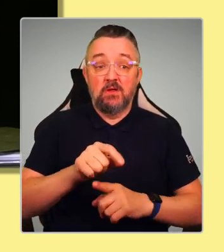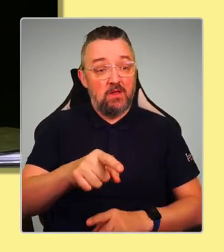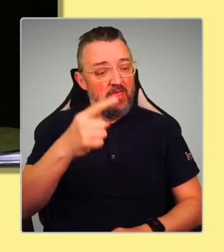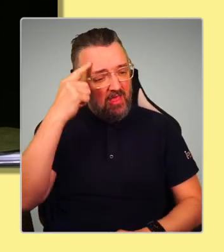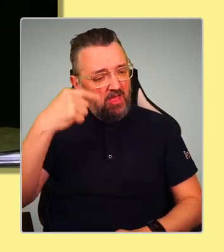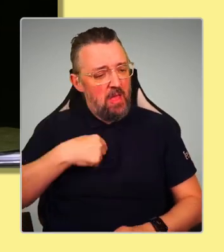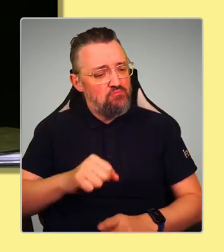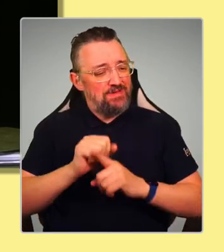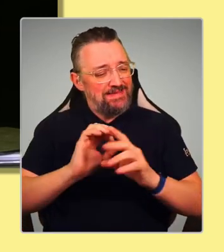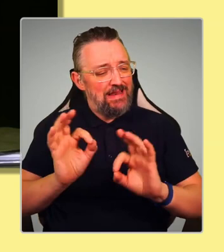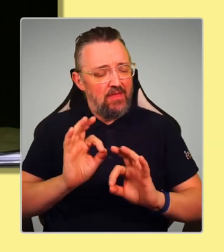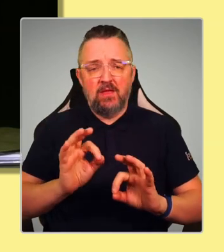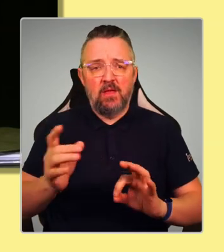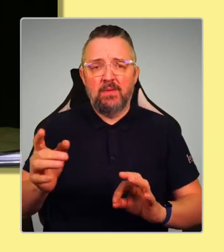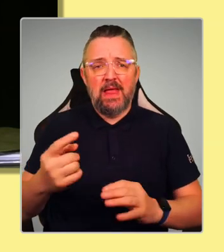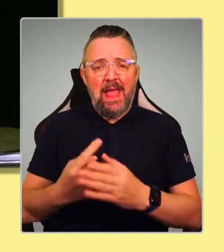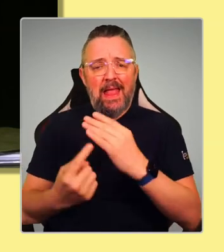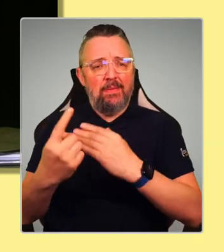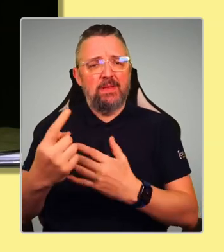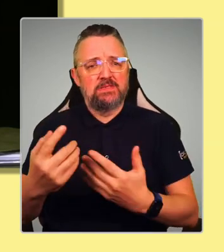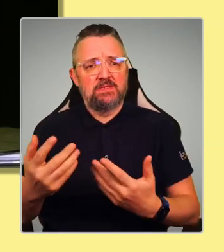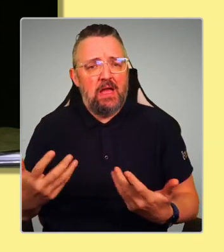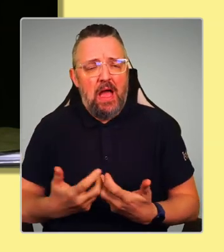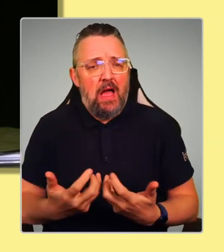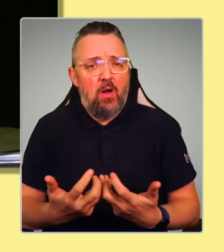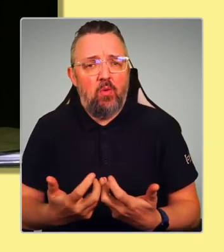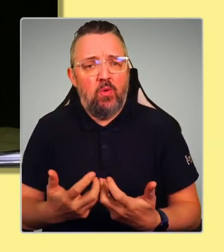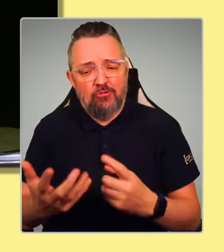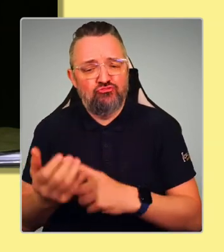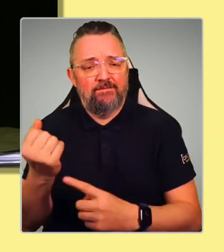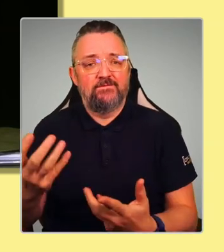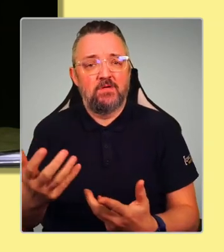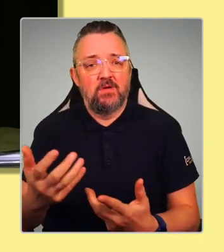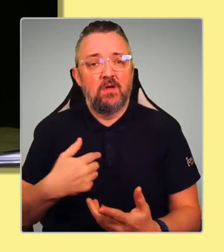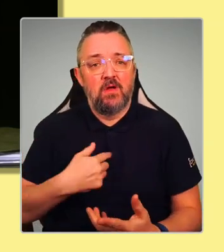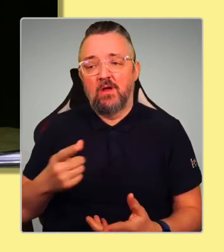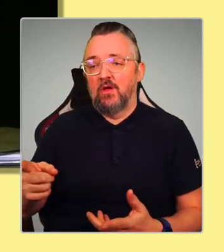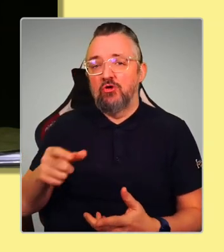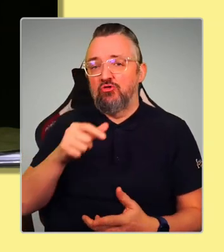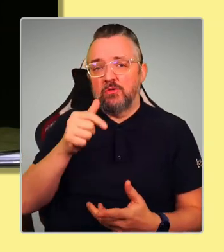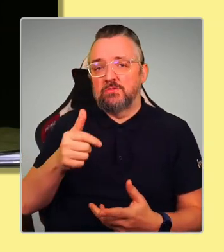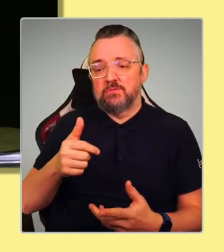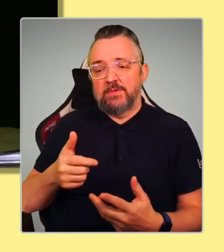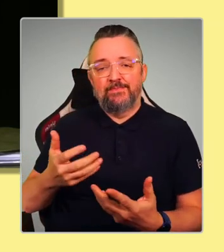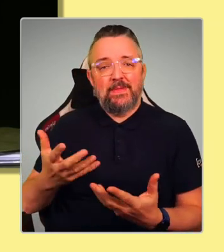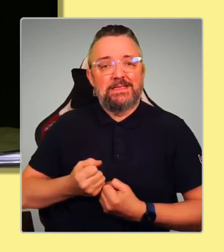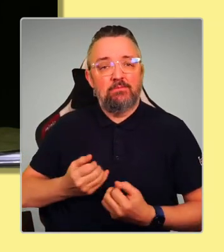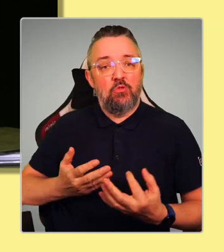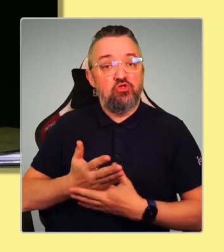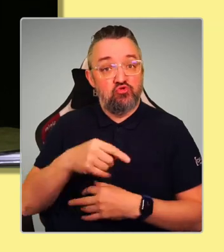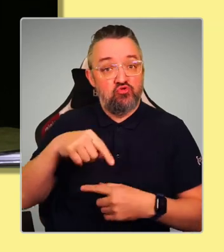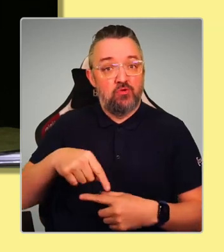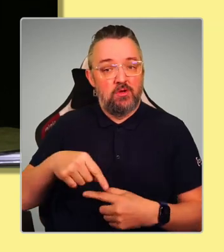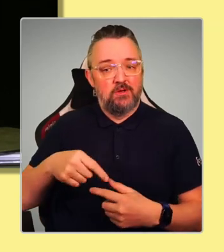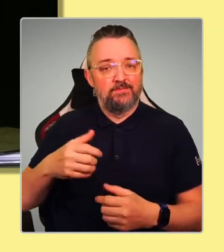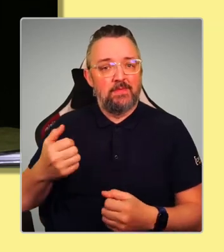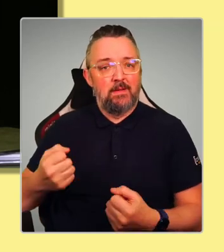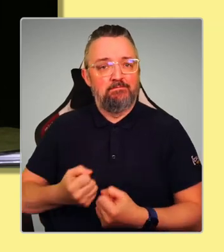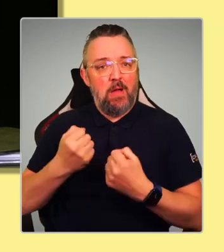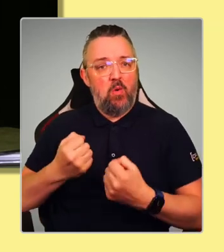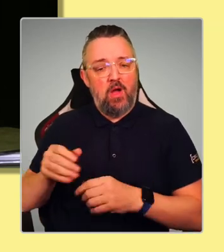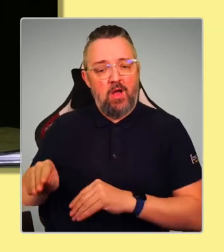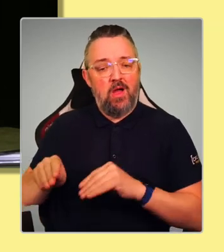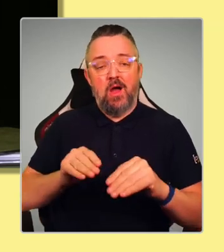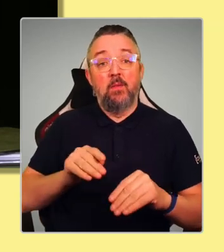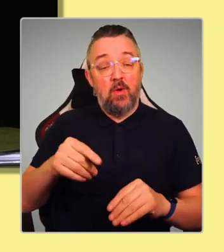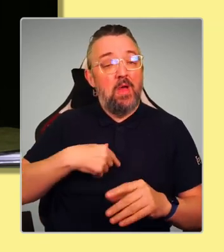independence if we don't even do it under devolution? So I think we've absolutely got to stand up against that Westminster veto.